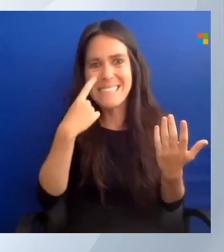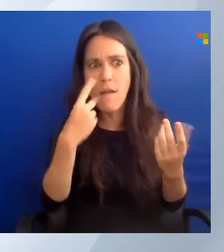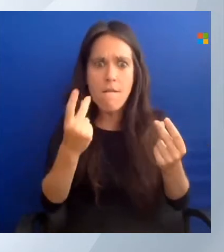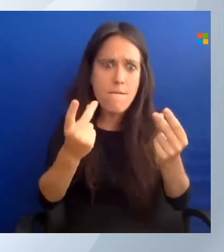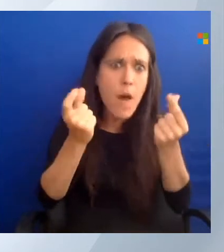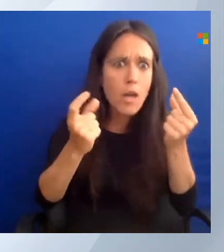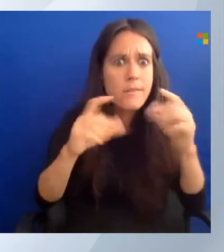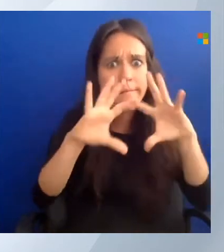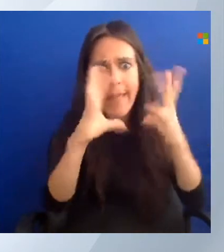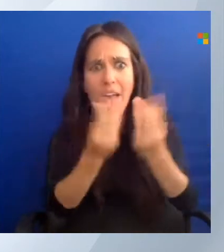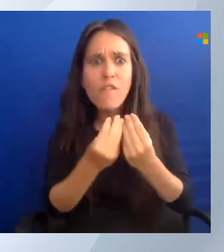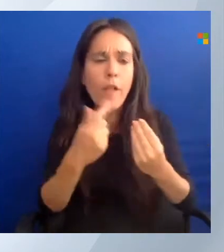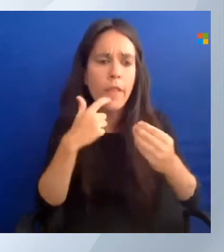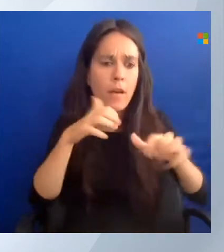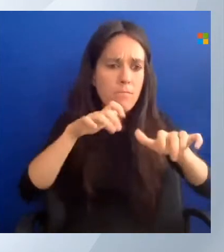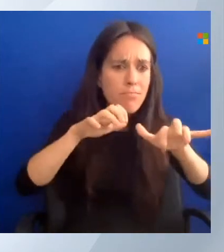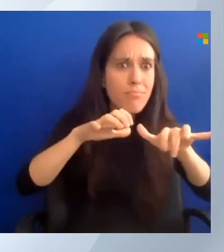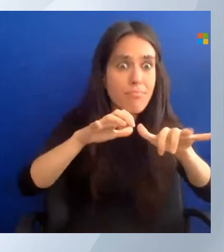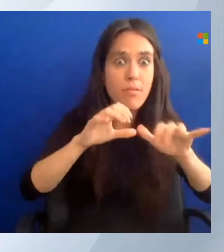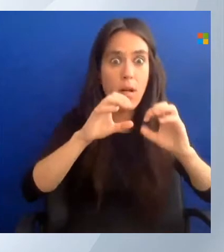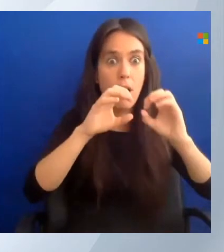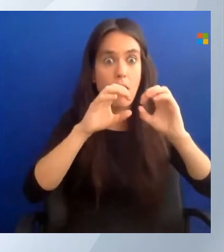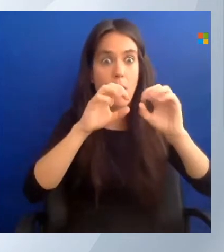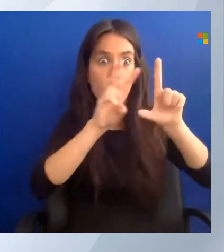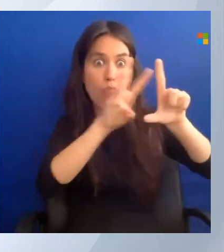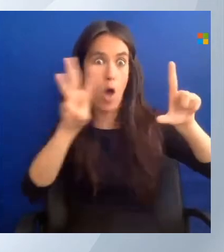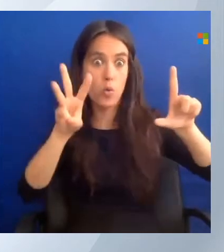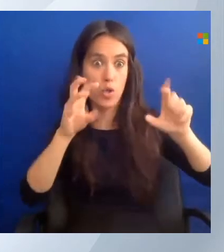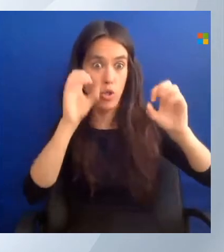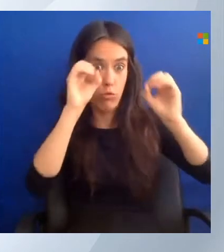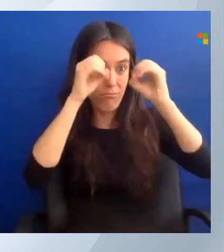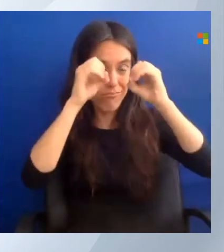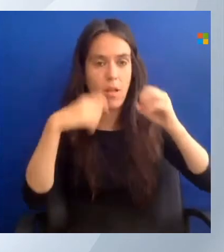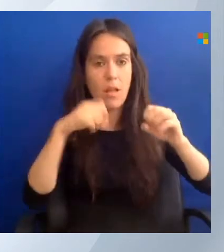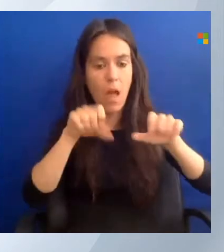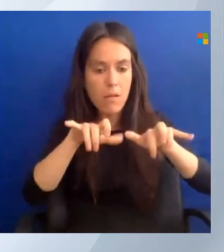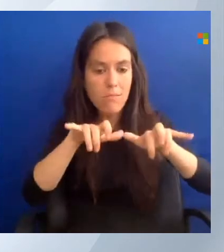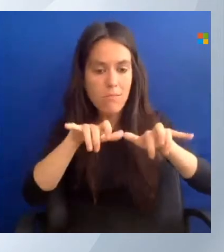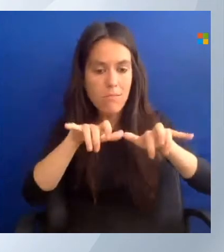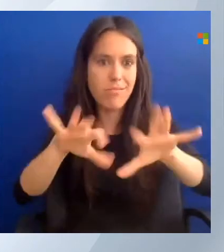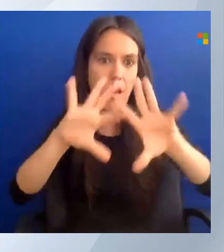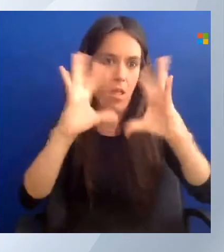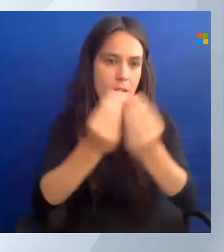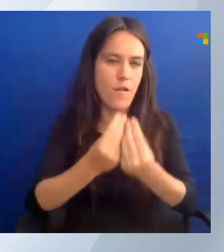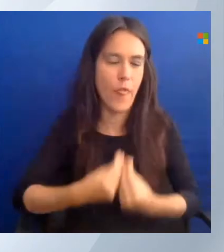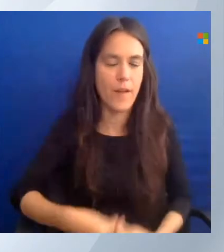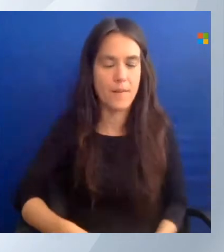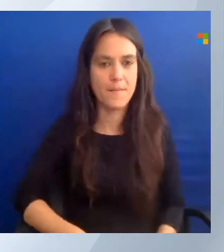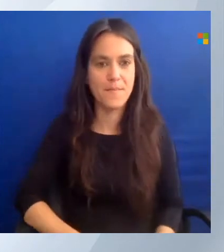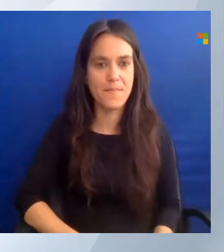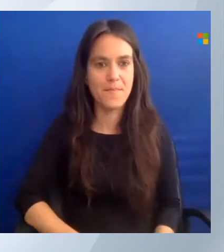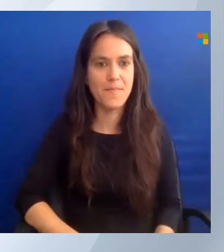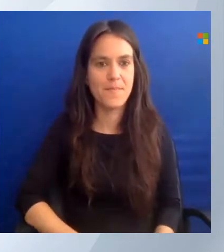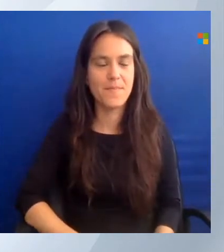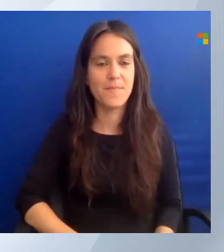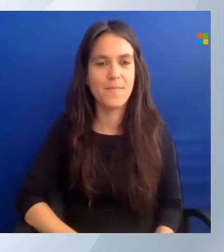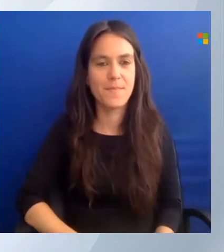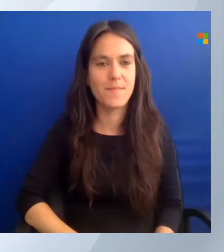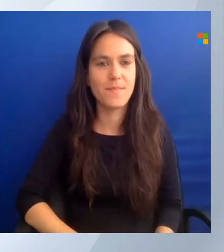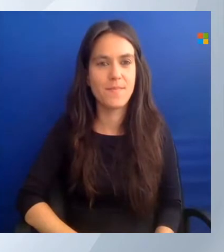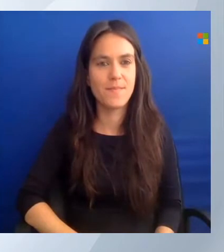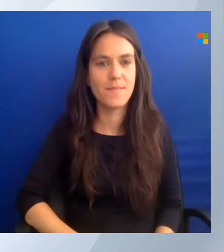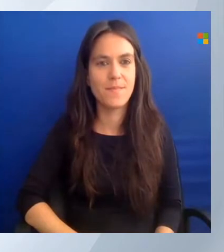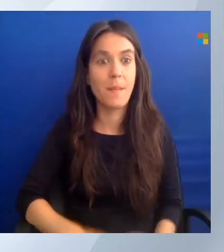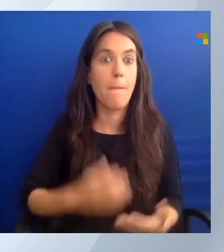there in the browser. And with a lot of options available there. And if you make use of that, you might